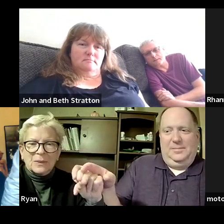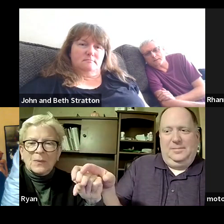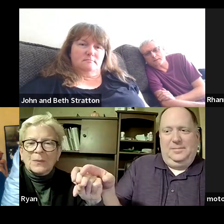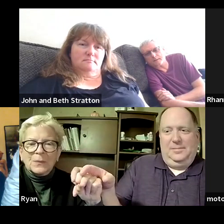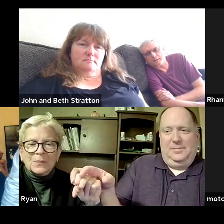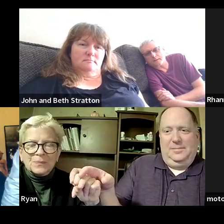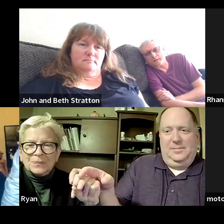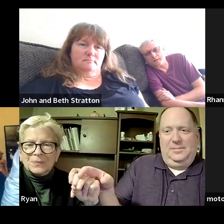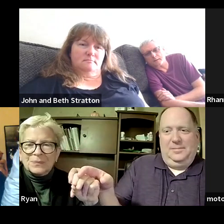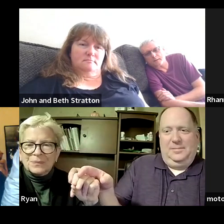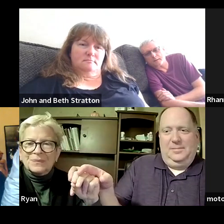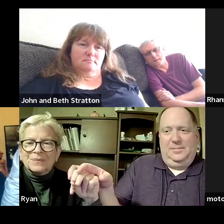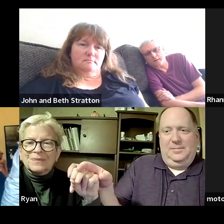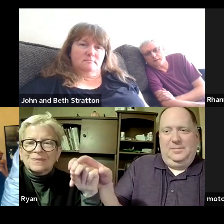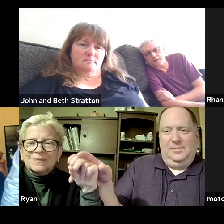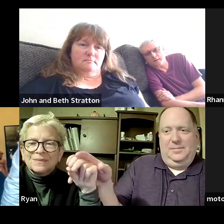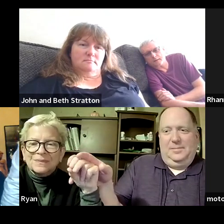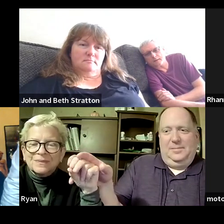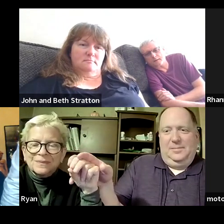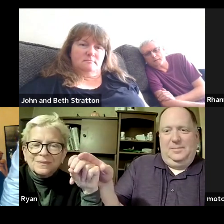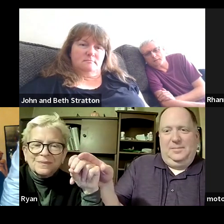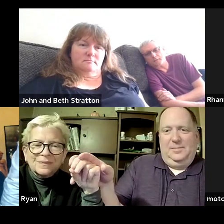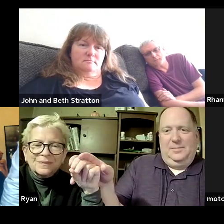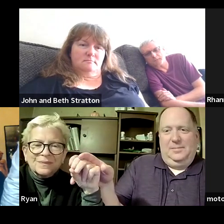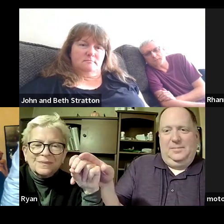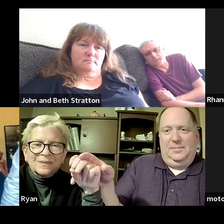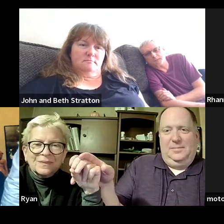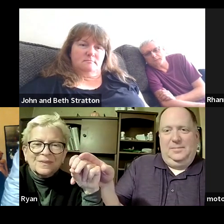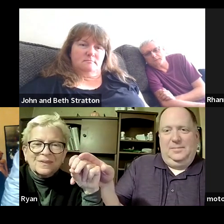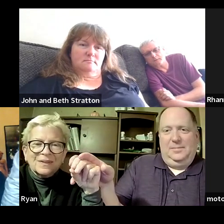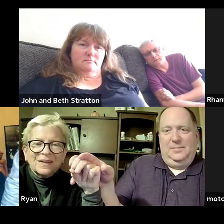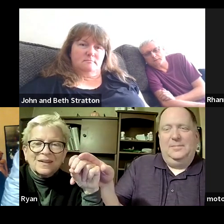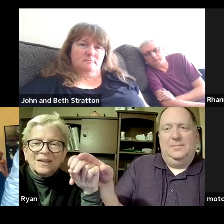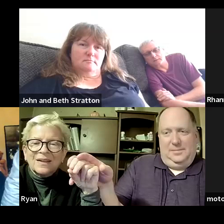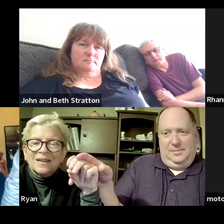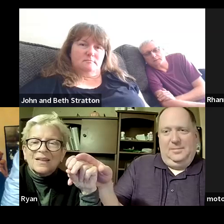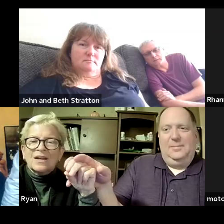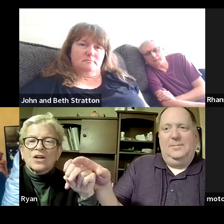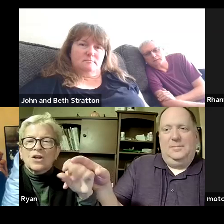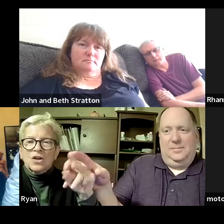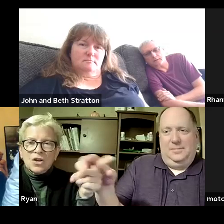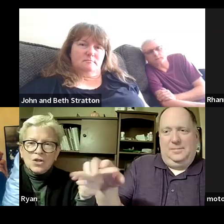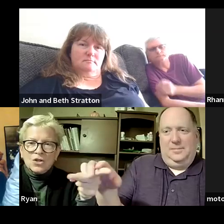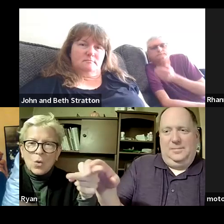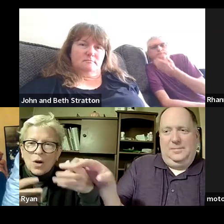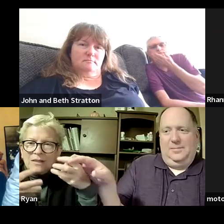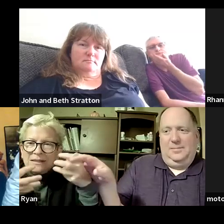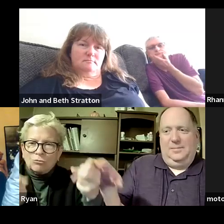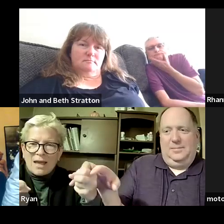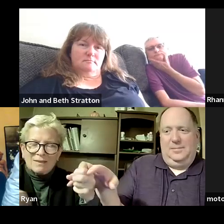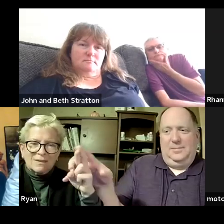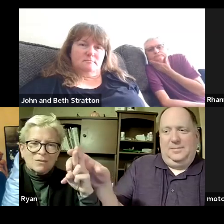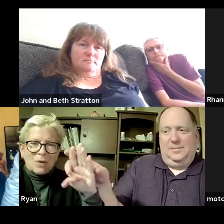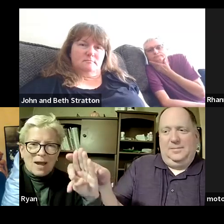yes perfect all right now your strengths ryan ryan okay